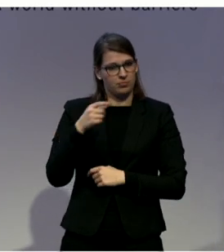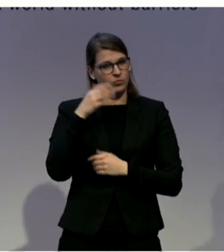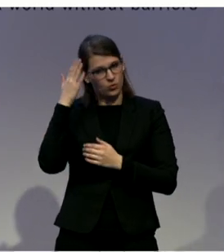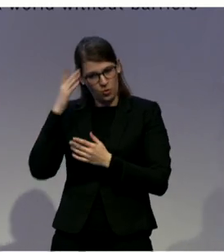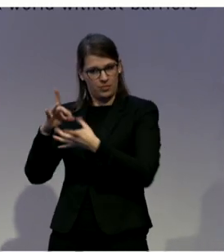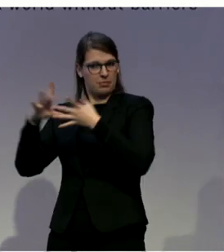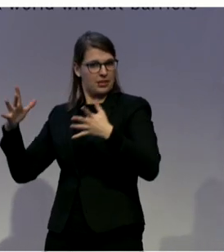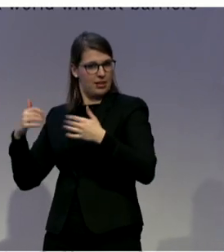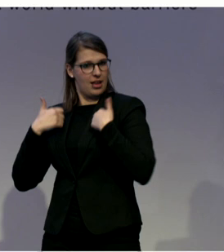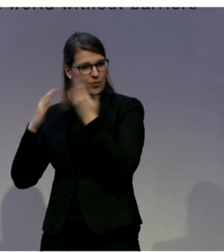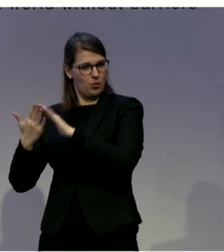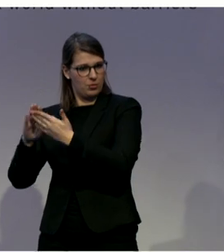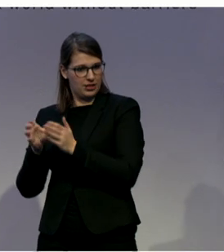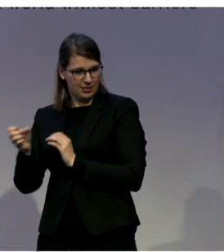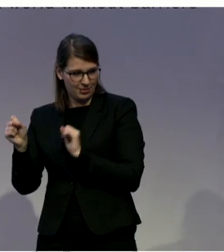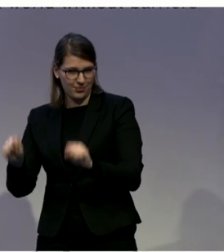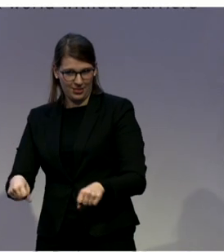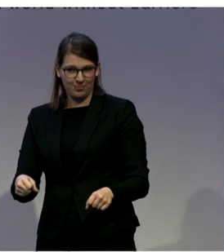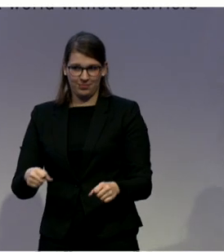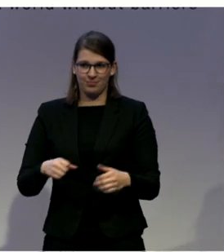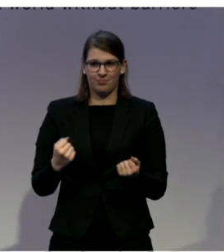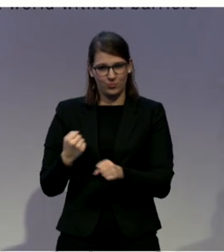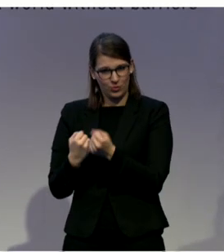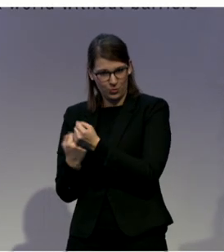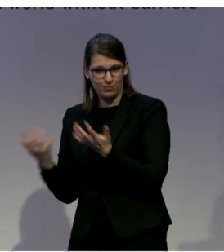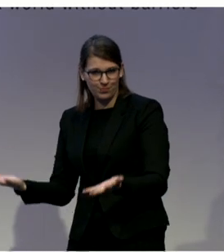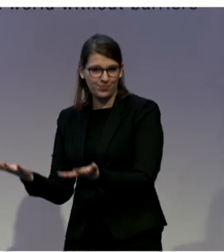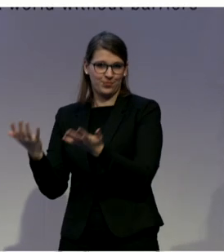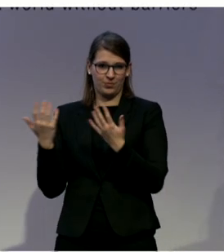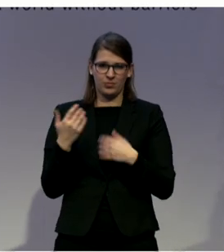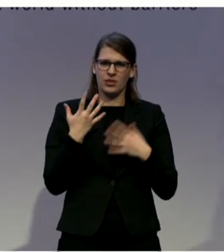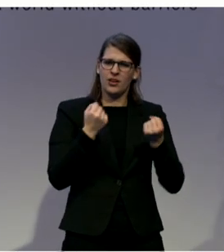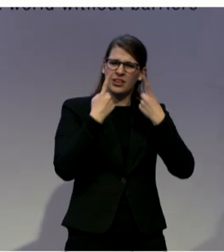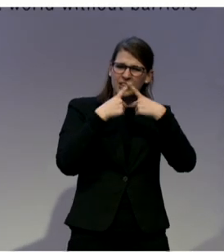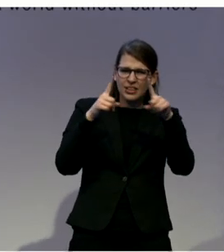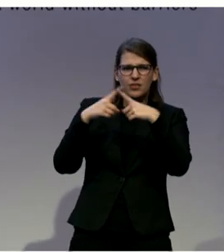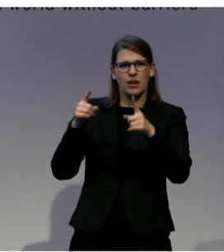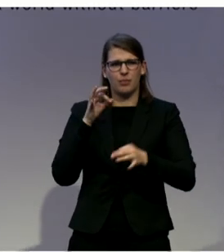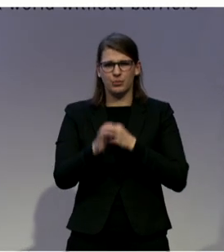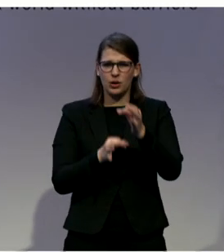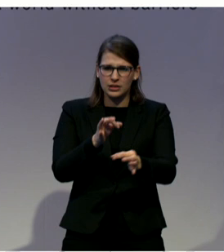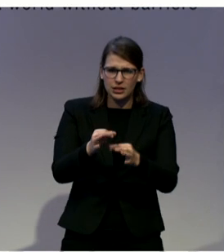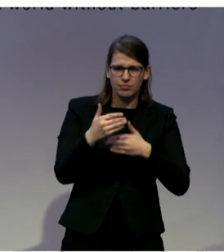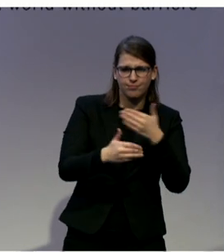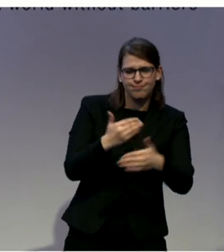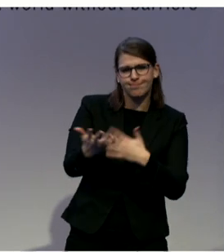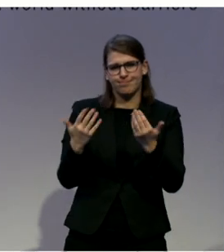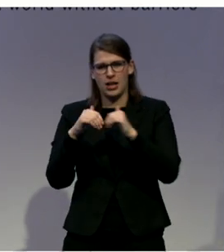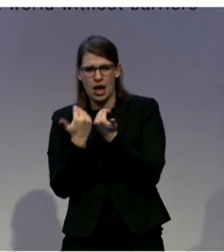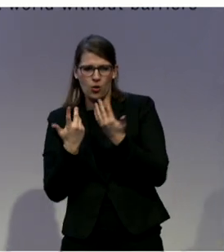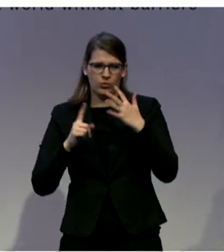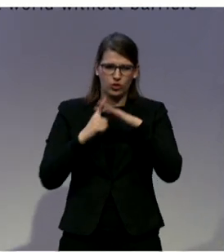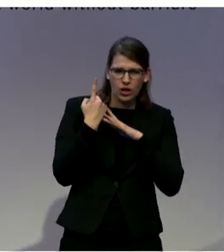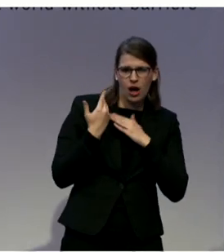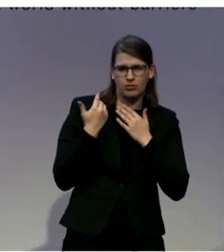community. So, there were processes put in place, as Martha highlighted, know, the kind of personalised